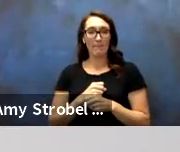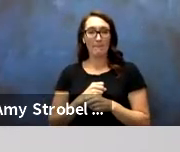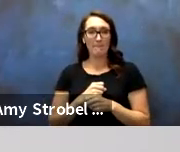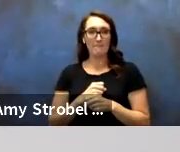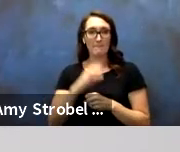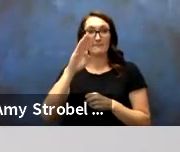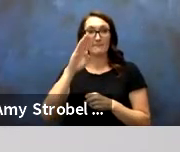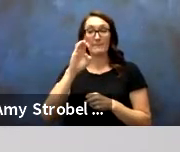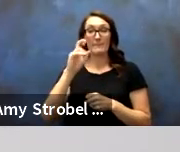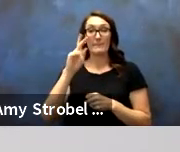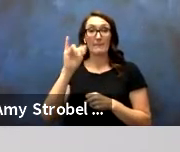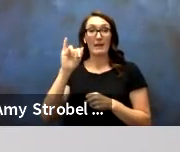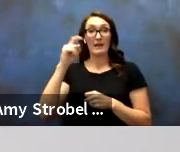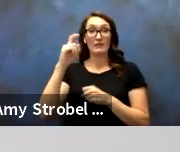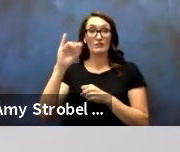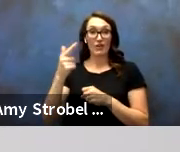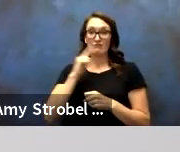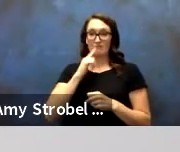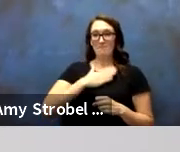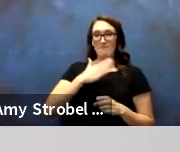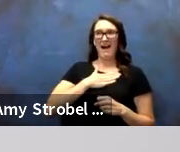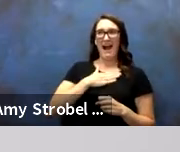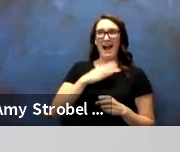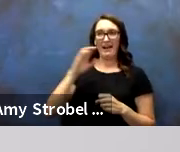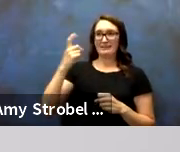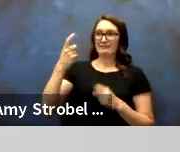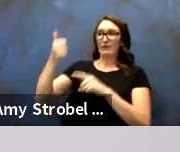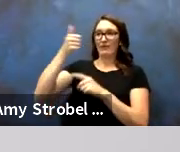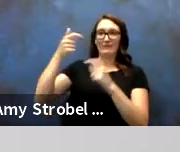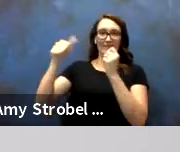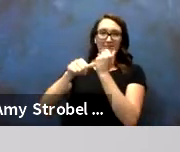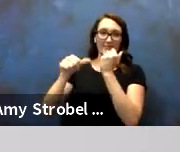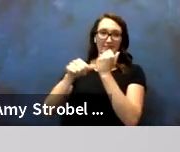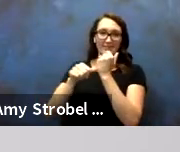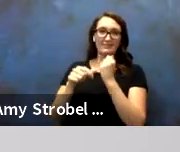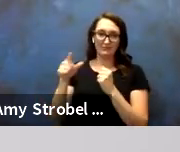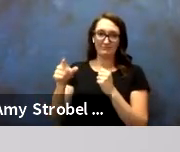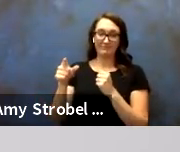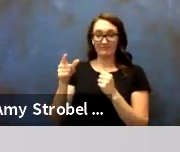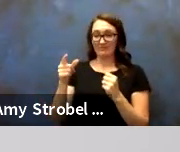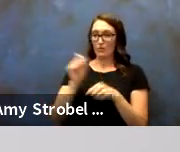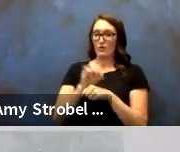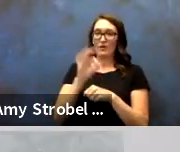Becky Zhang, my Executive Assistant, has been for the district for 5 years.